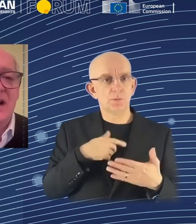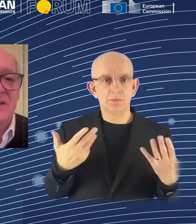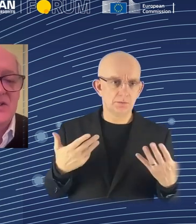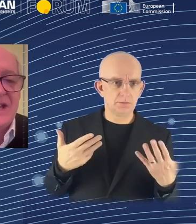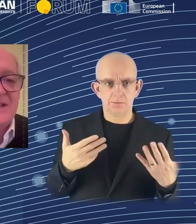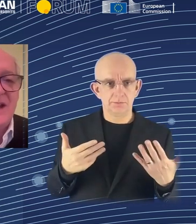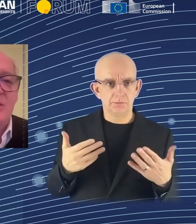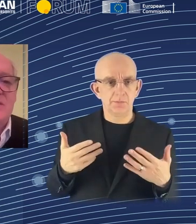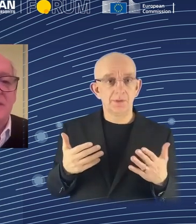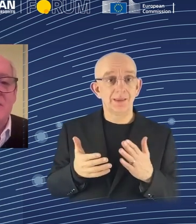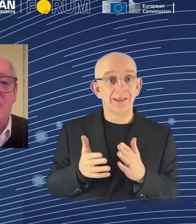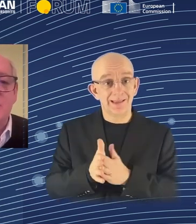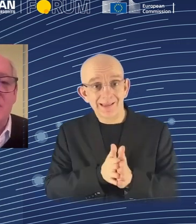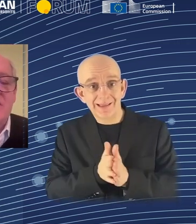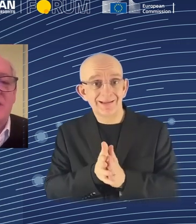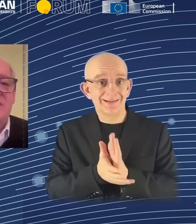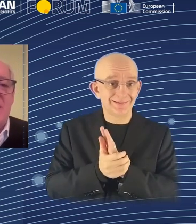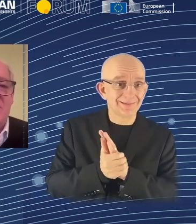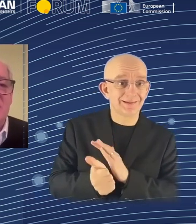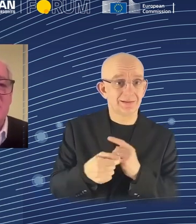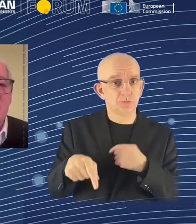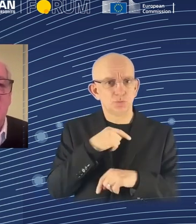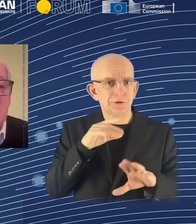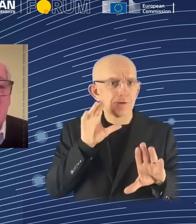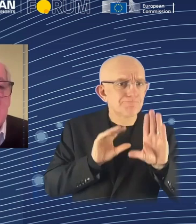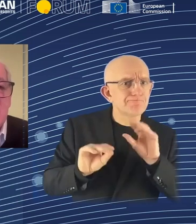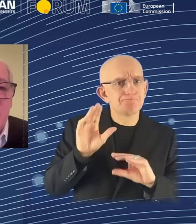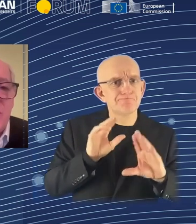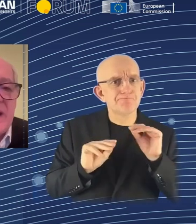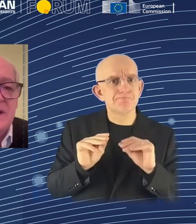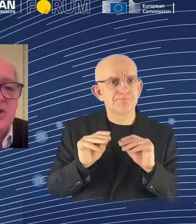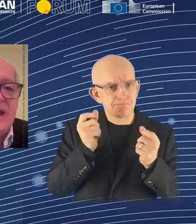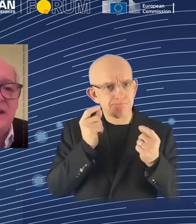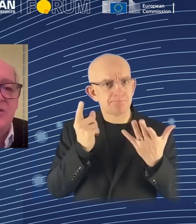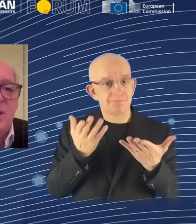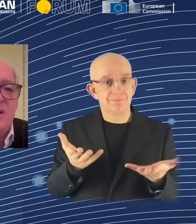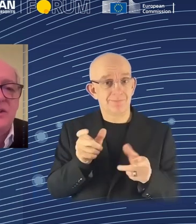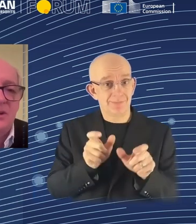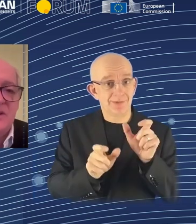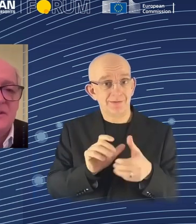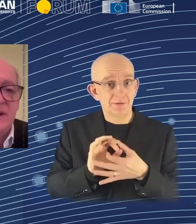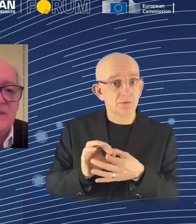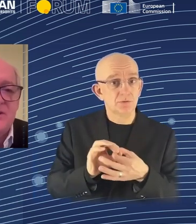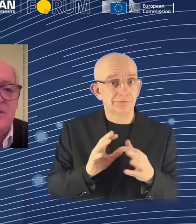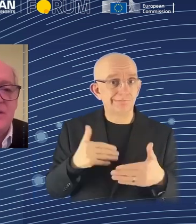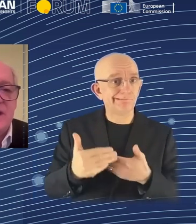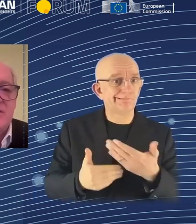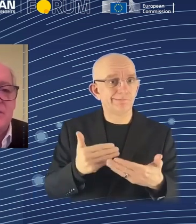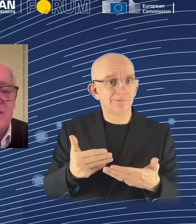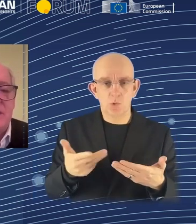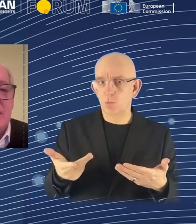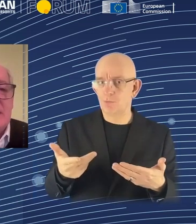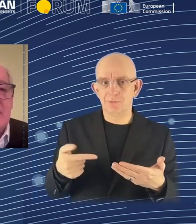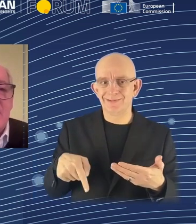to understand how our civilization works, to manage it, and so on. So we break a chain of passing on our civilization to the next